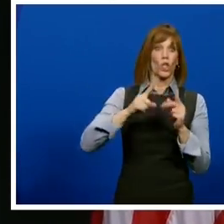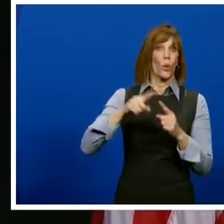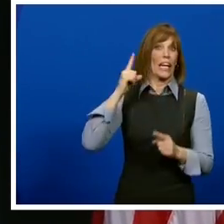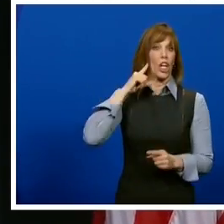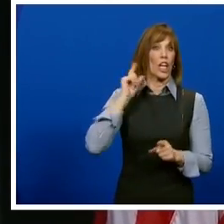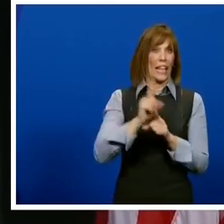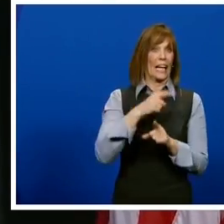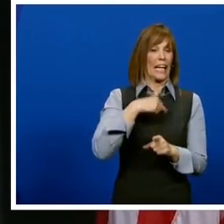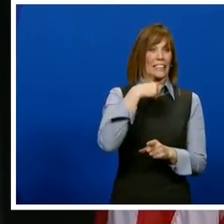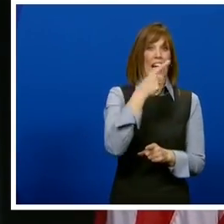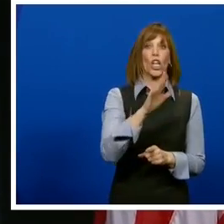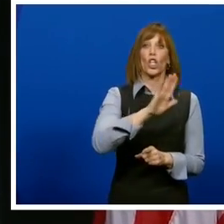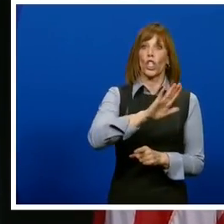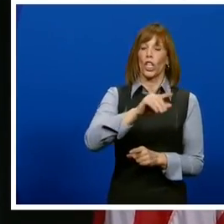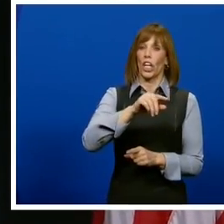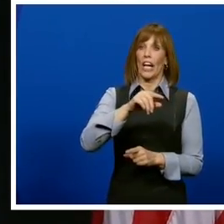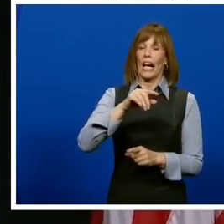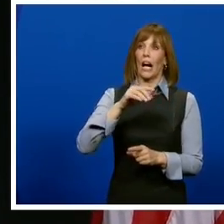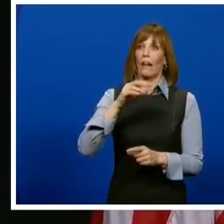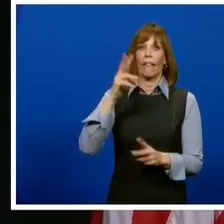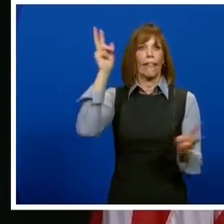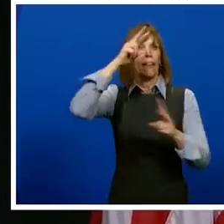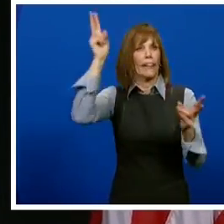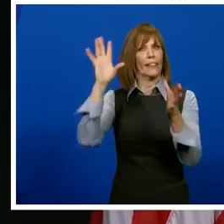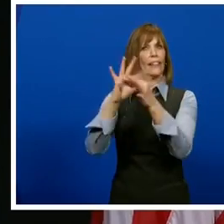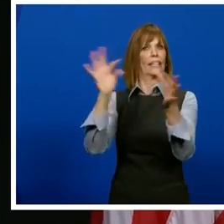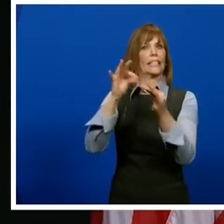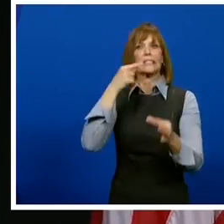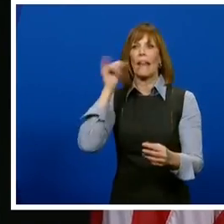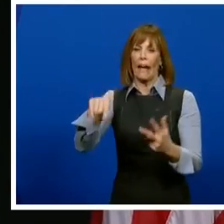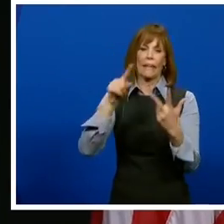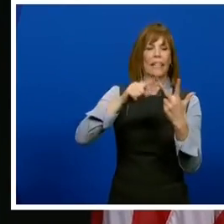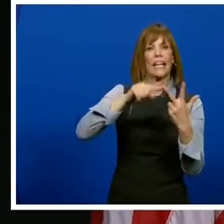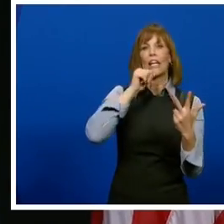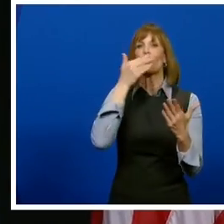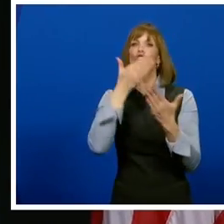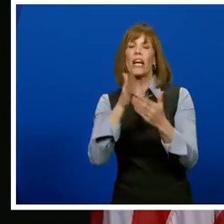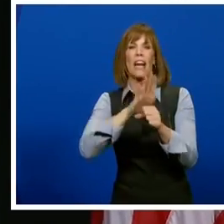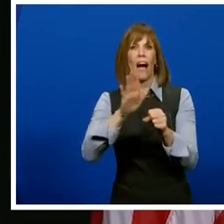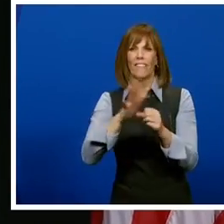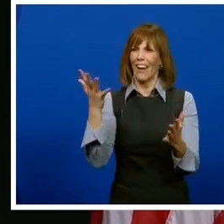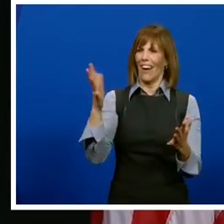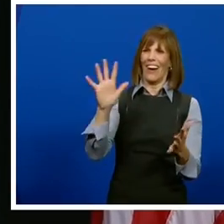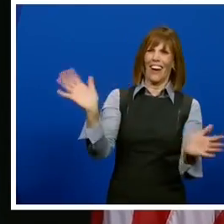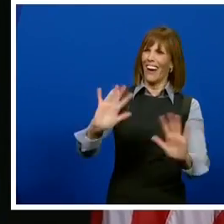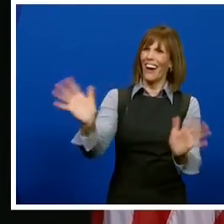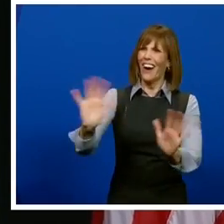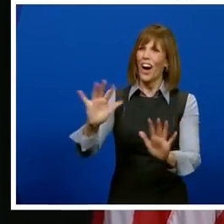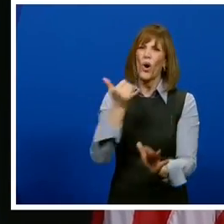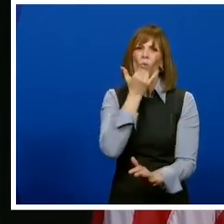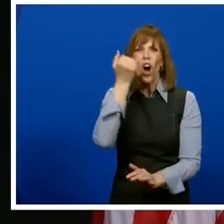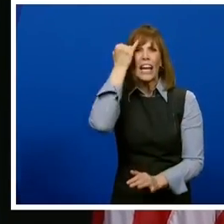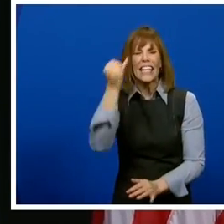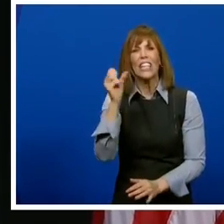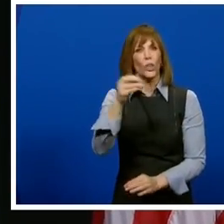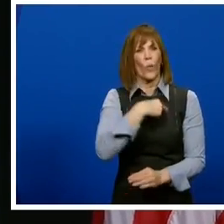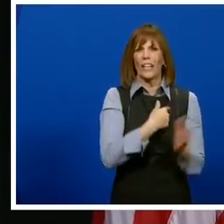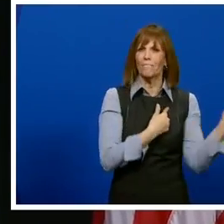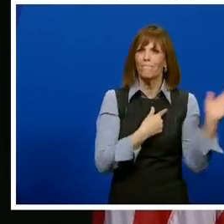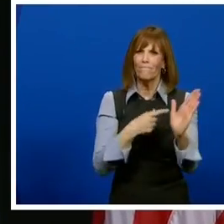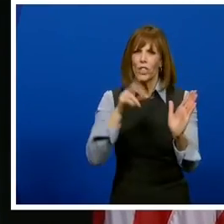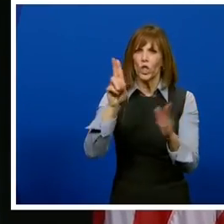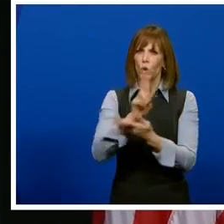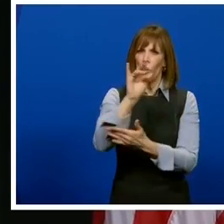as I said in my remarks, is irresponsible. The data shows they have to go through the same process. We have the University of Iowa team that's actually been part of the clinical